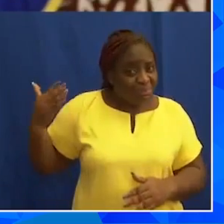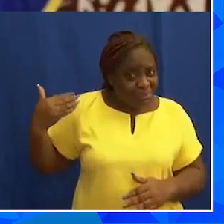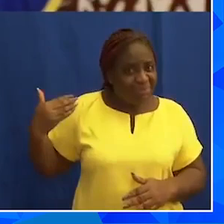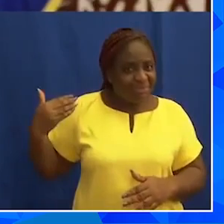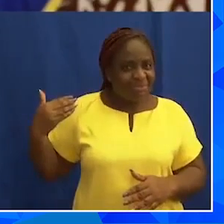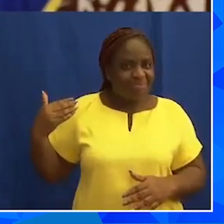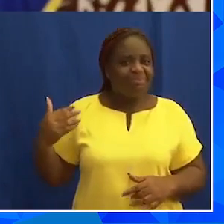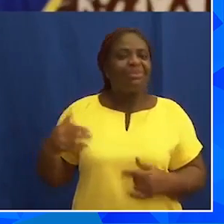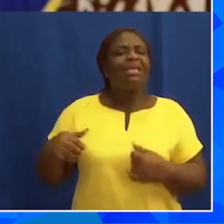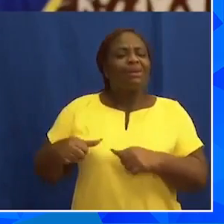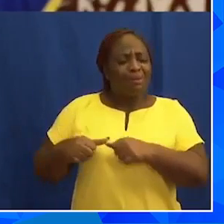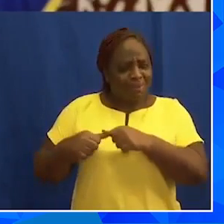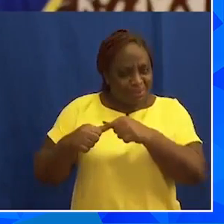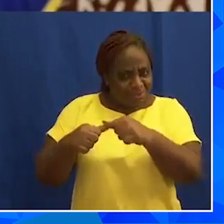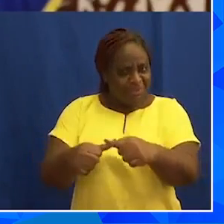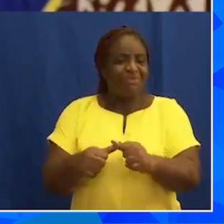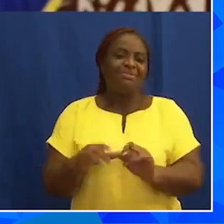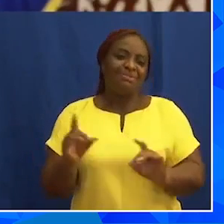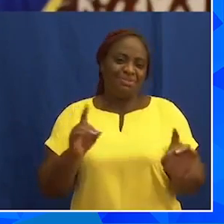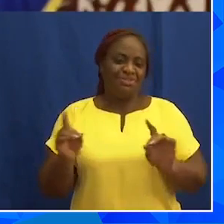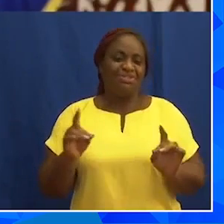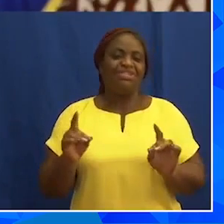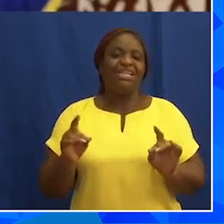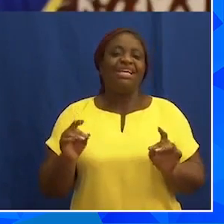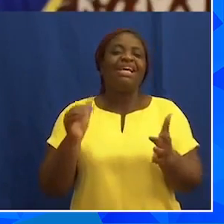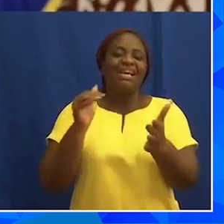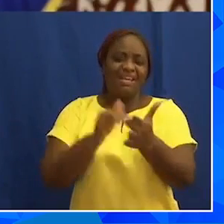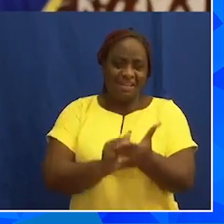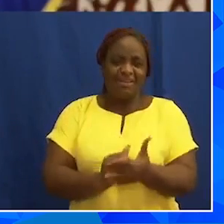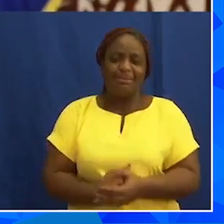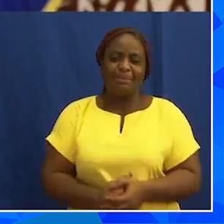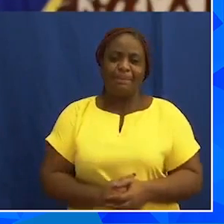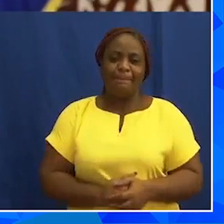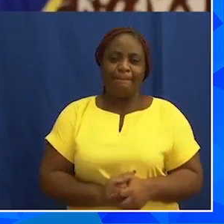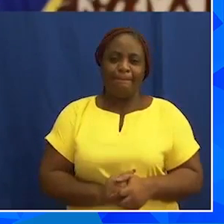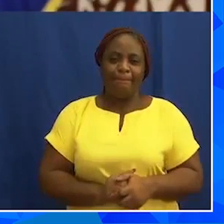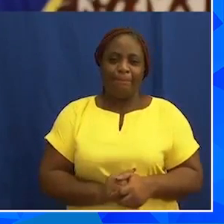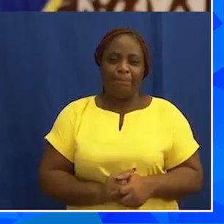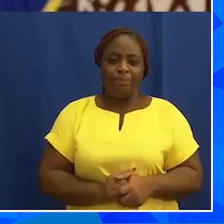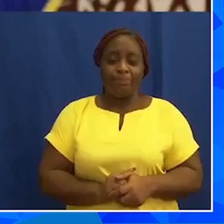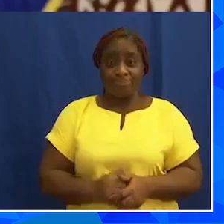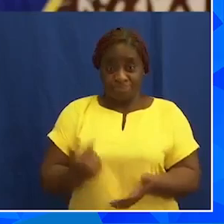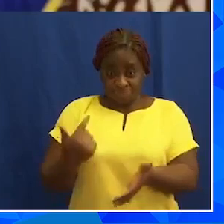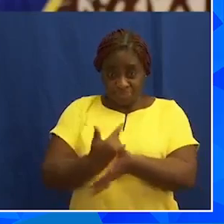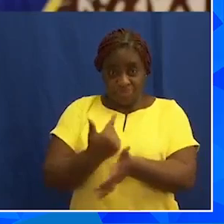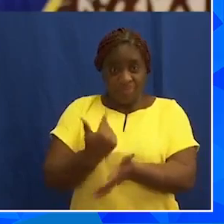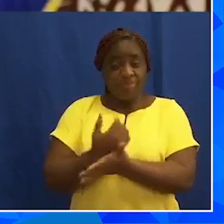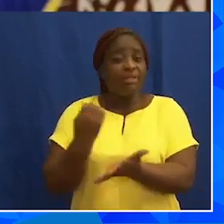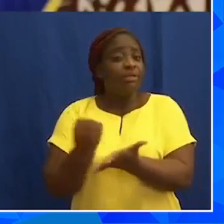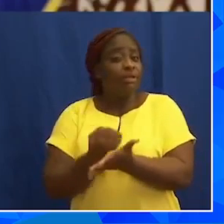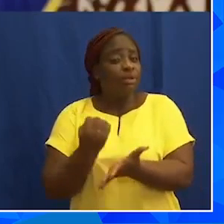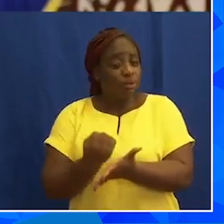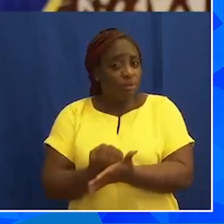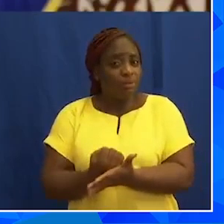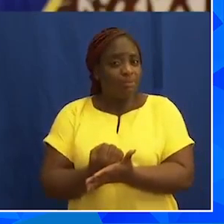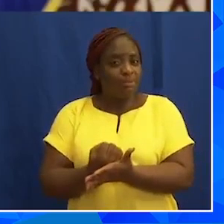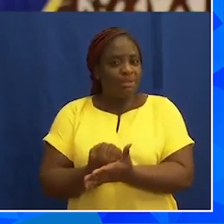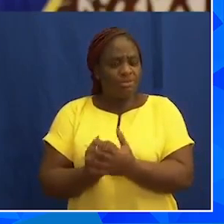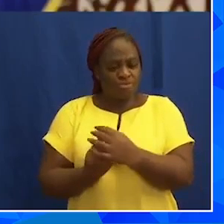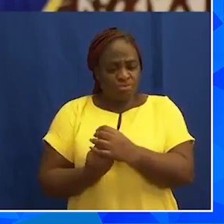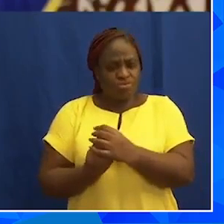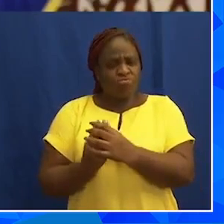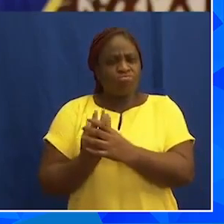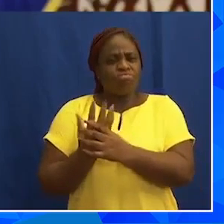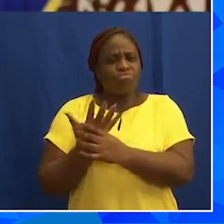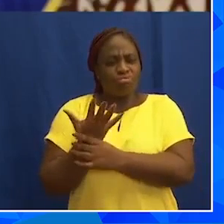and we were on course to doing it again. Ghana's economy grew by